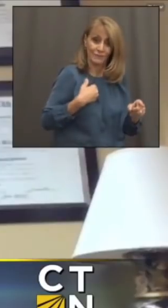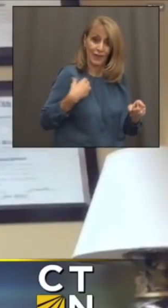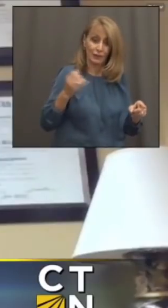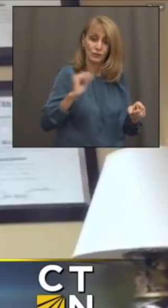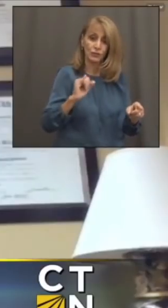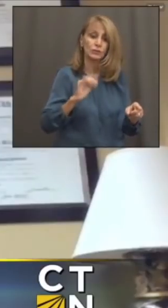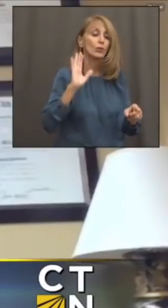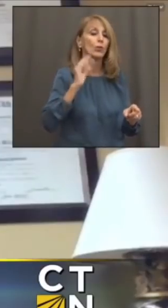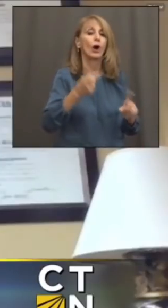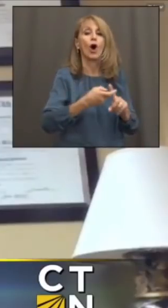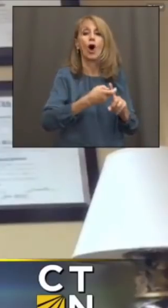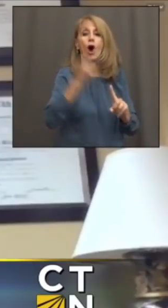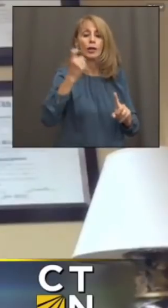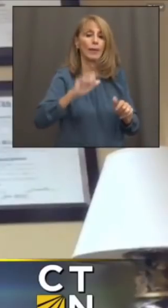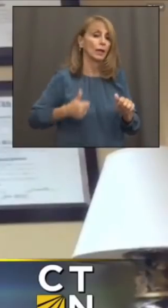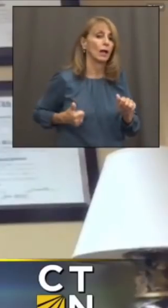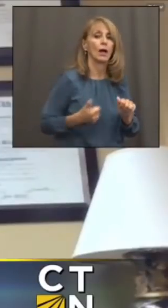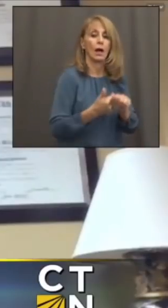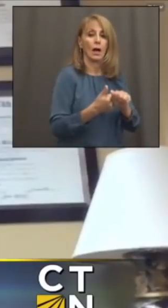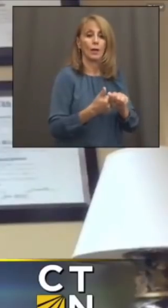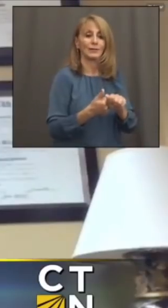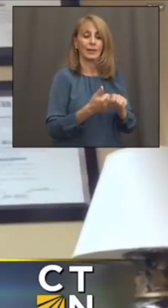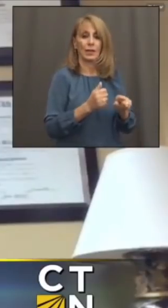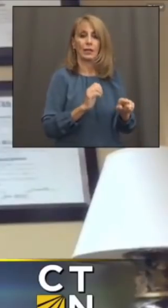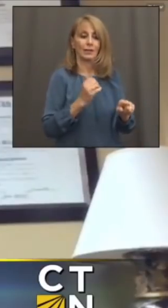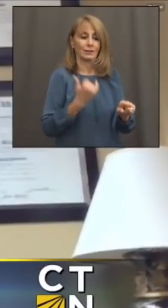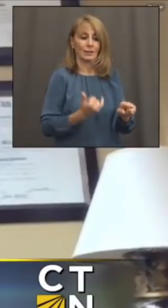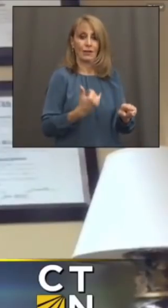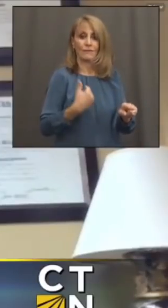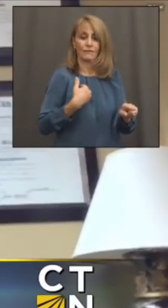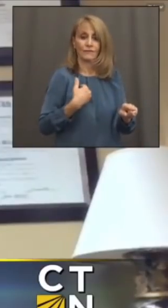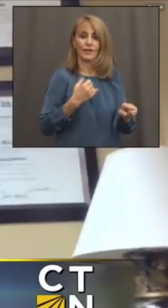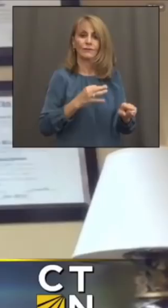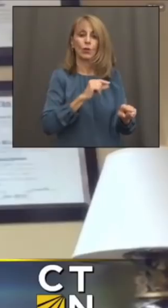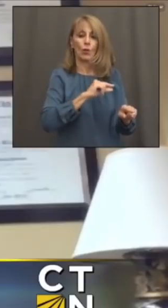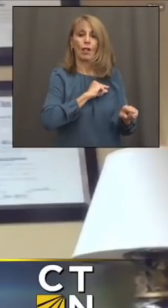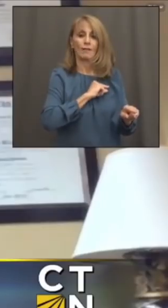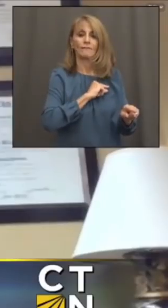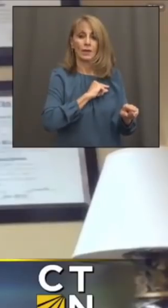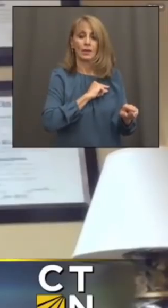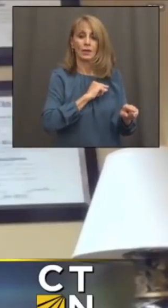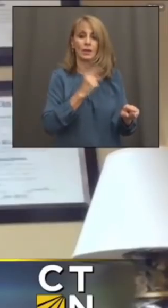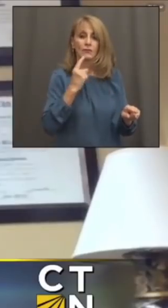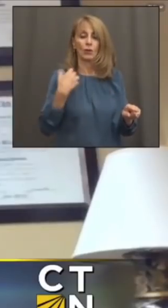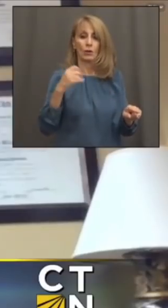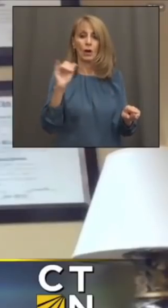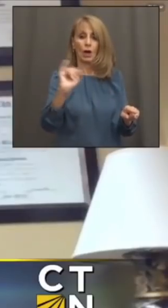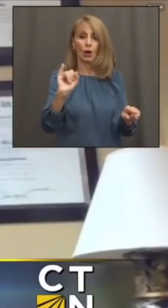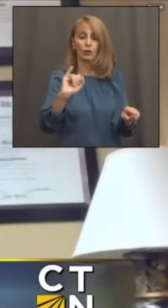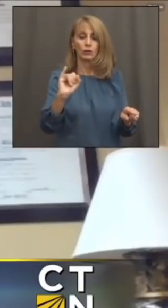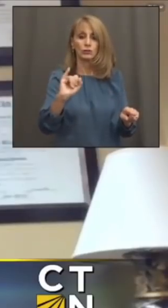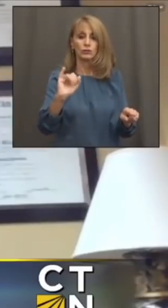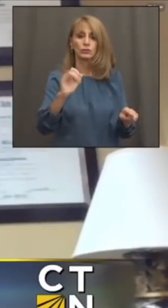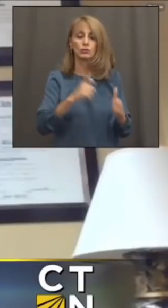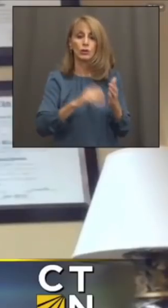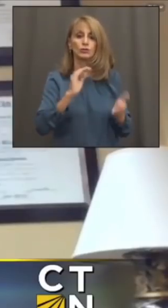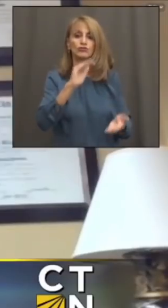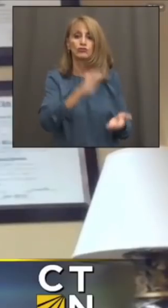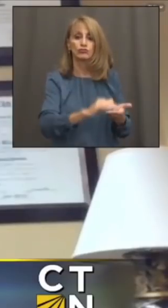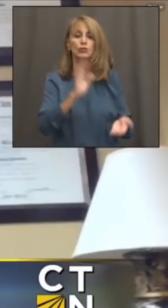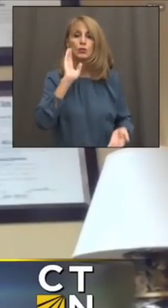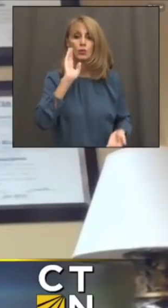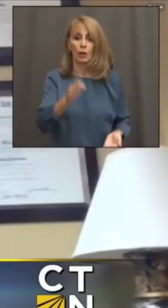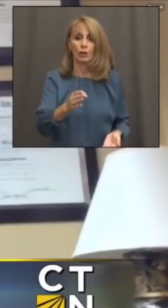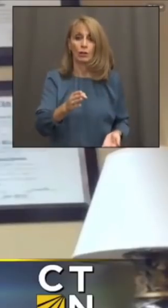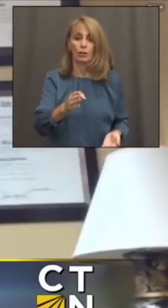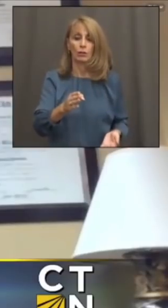update our current customers who qualify to update their